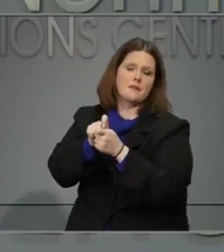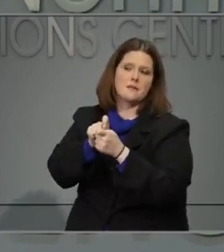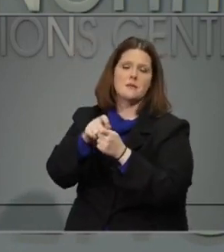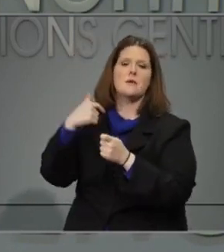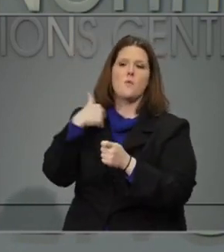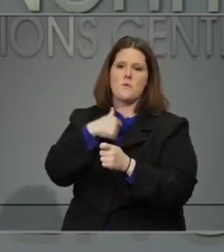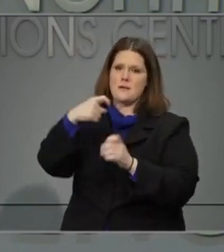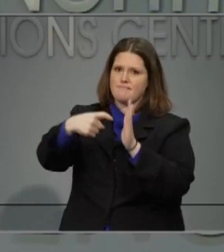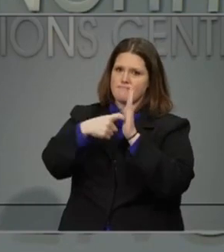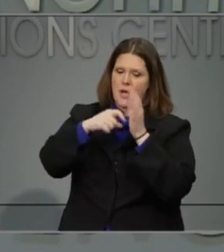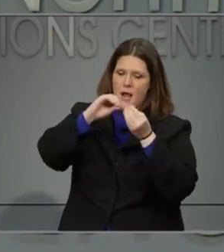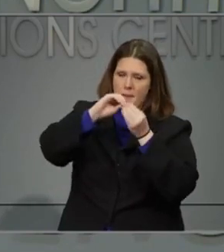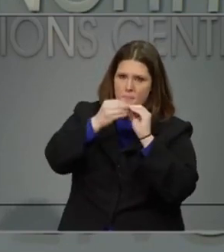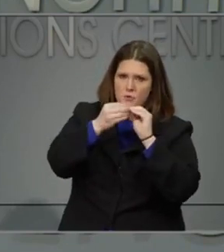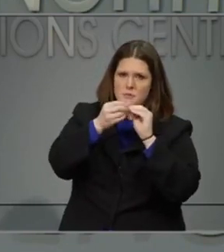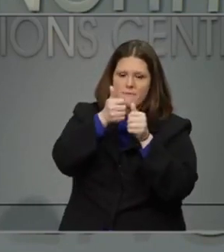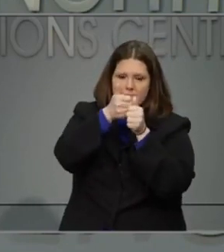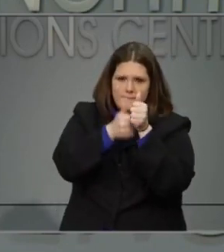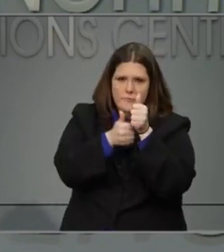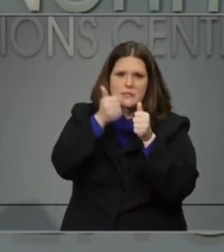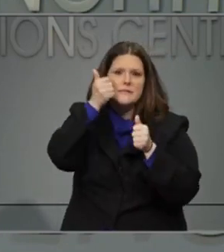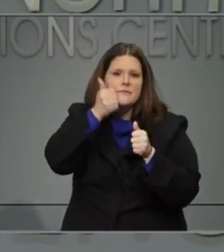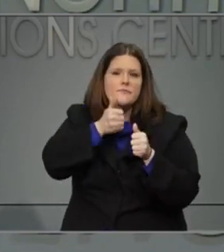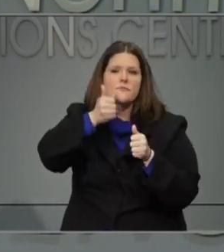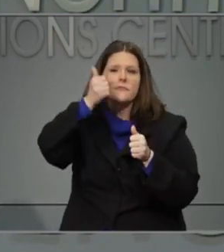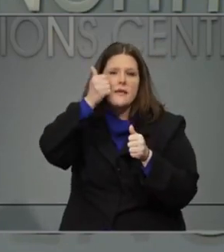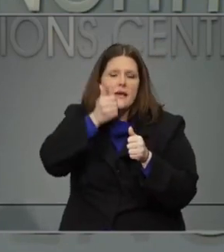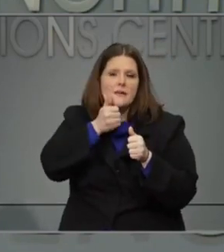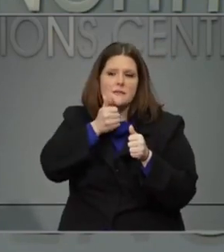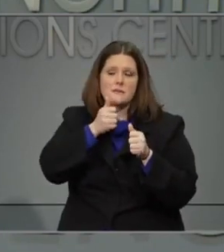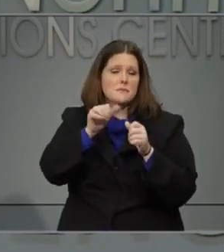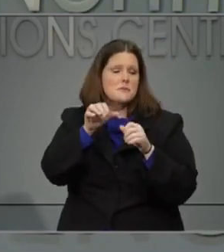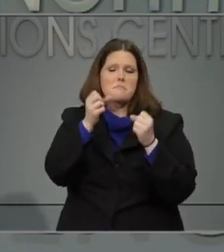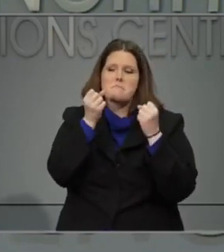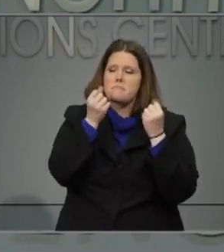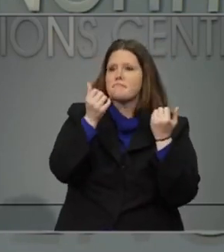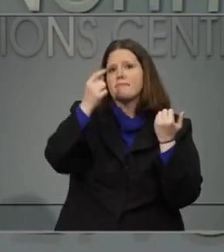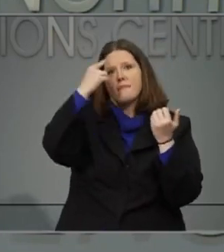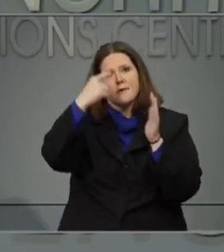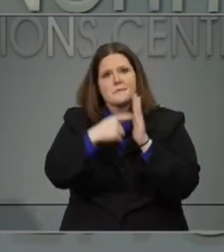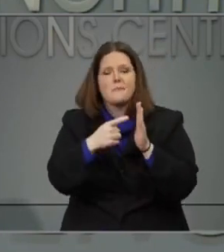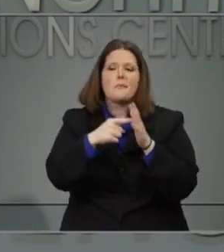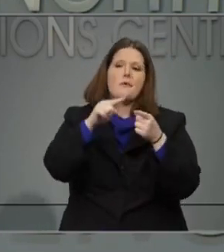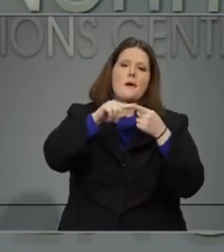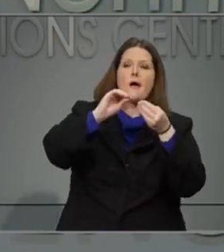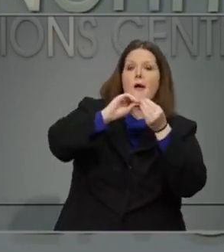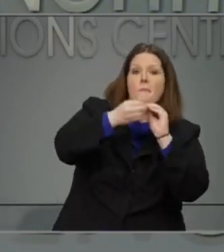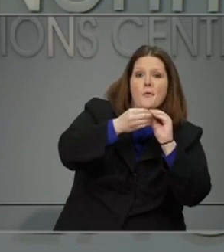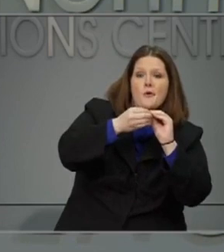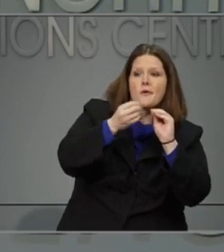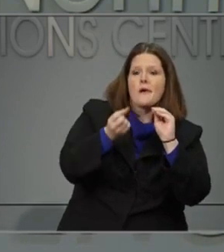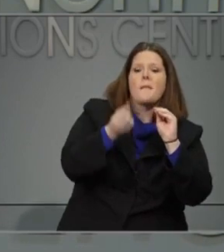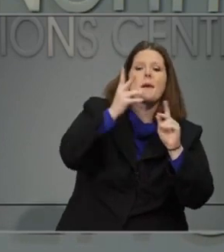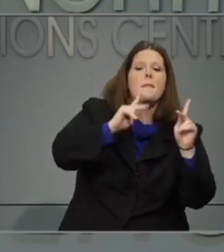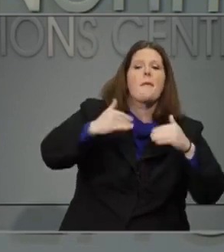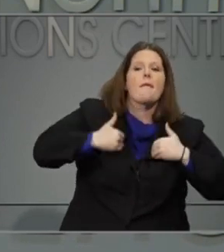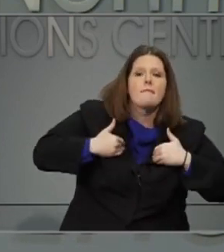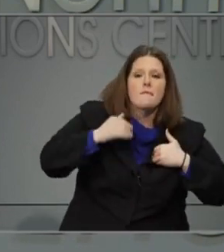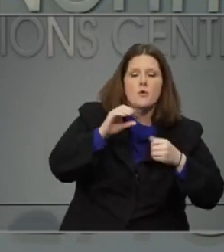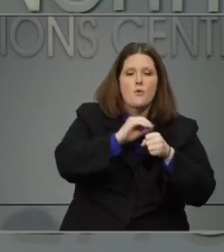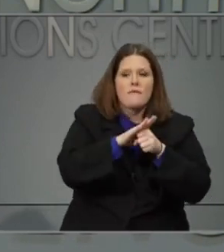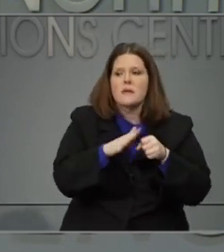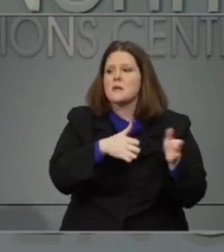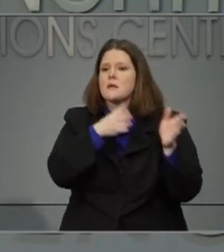on a day-to-day basis like numbers of cases like percentage of positive cases like